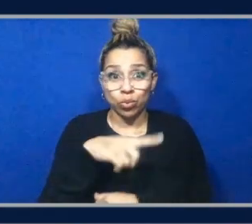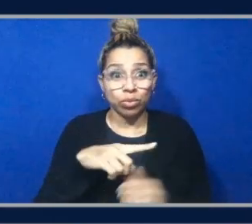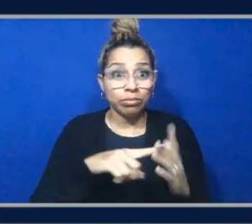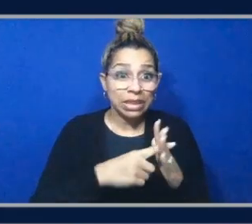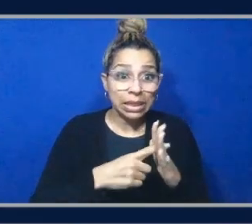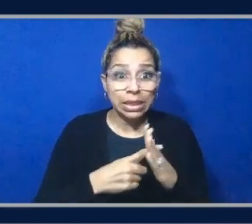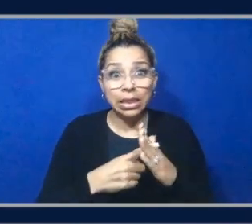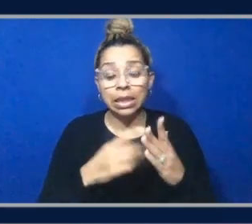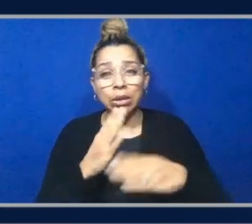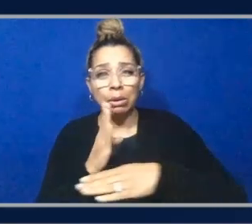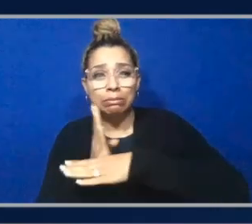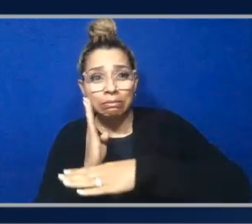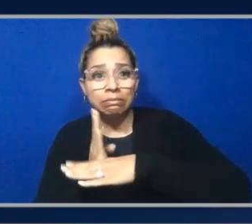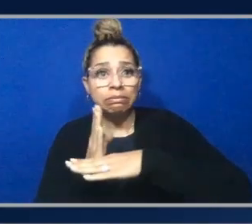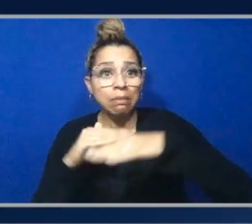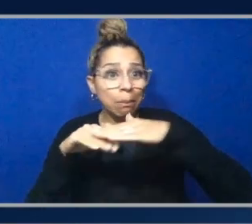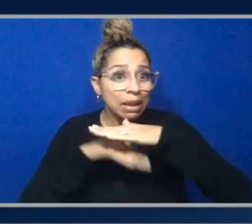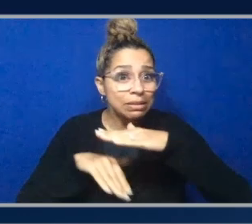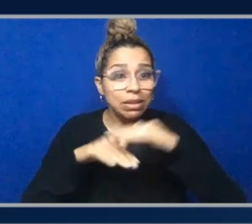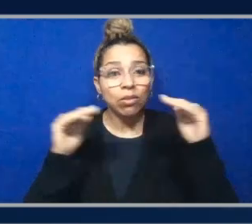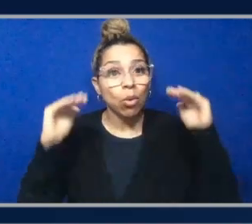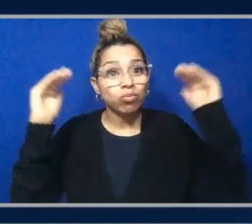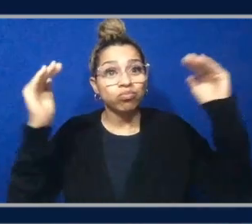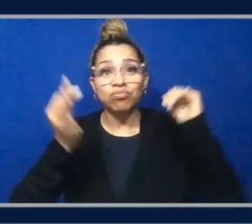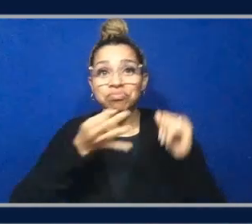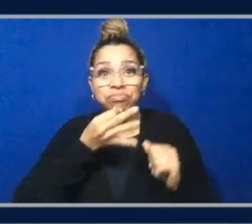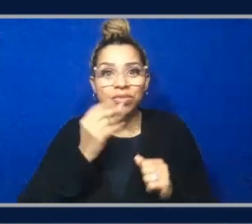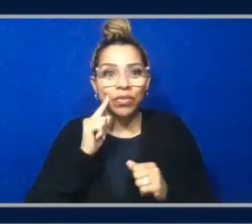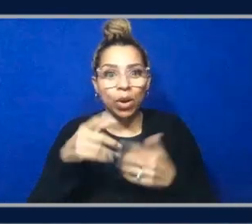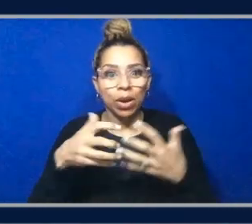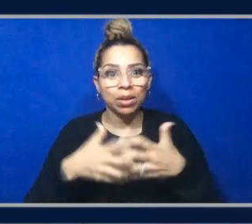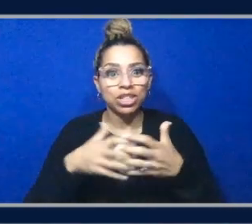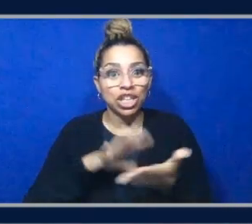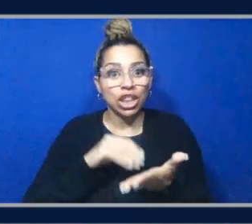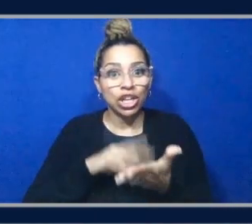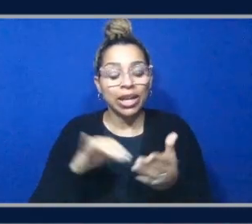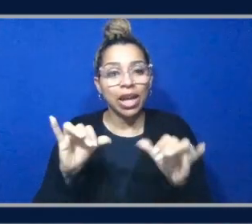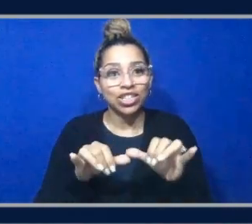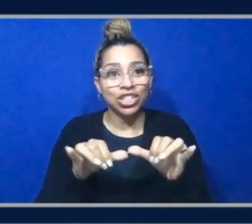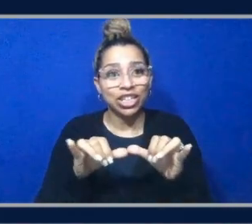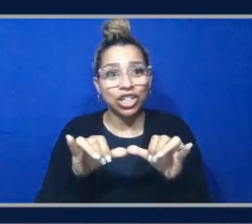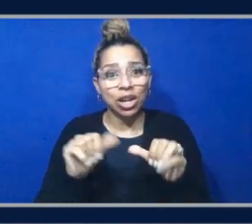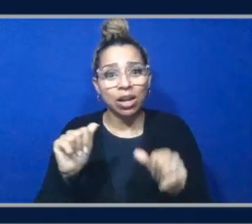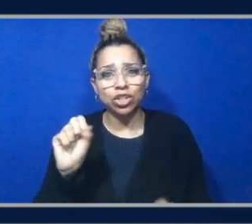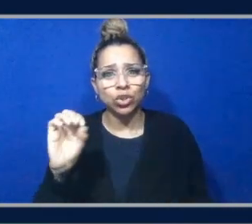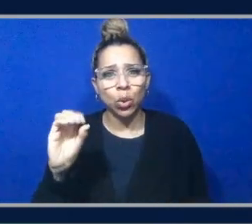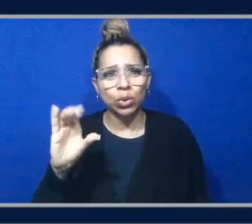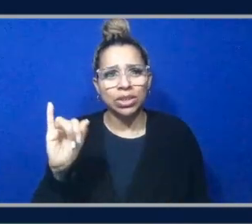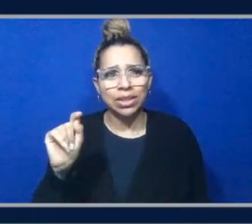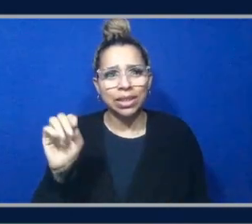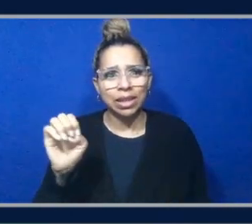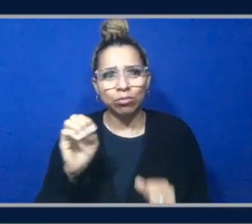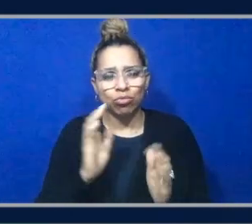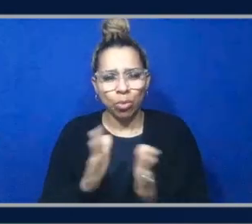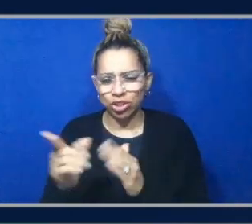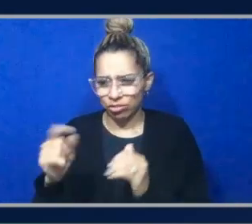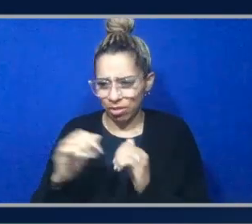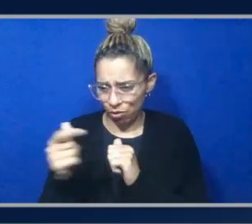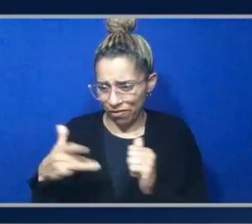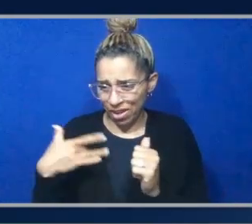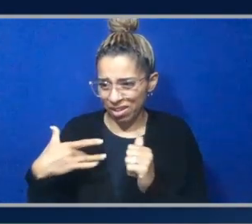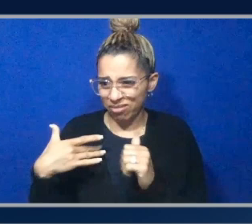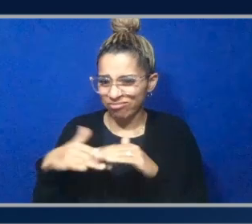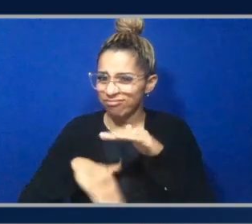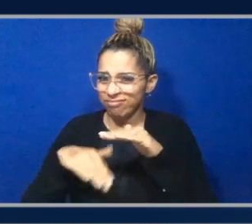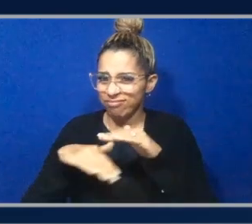know what your skill level is with the machine learning engineer associate preparation. And Ivan, would you say you're fundamental? I would say I'm intermediate to